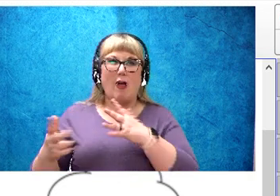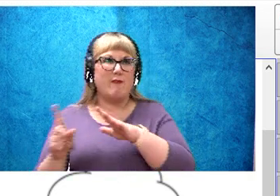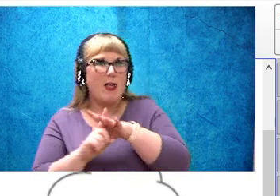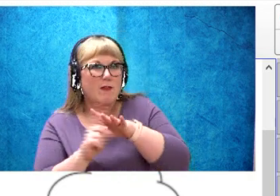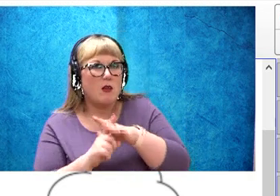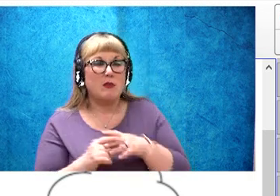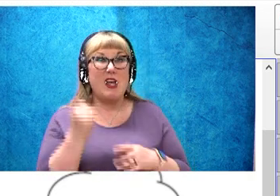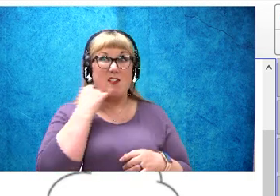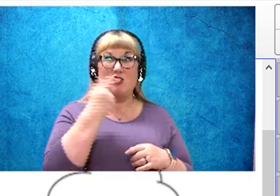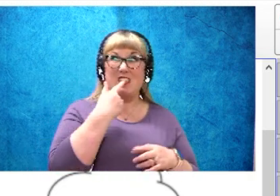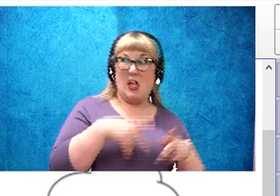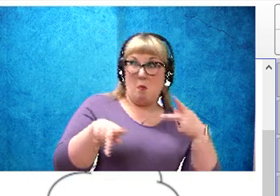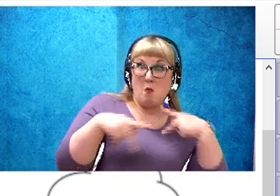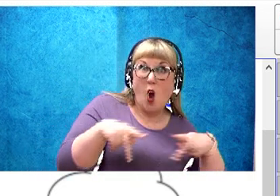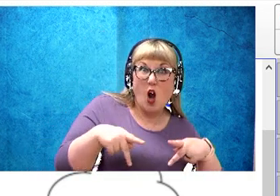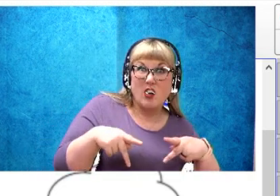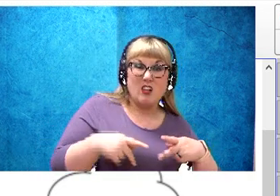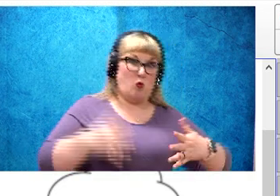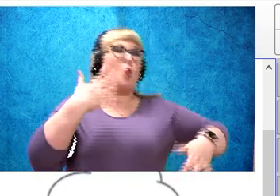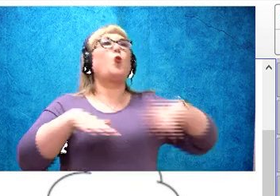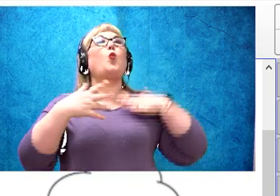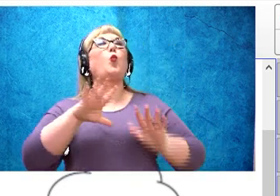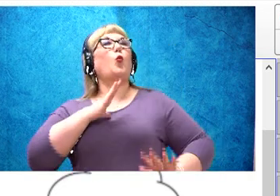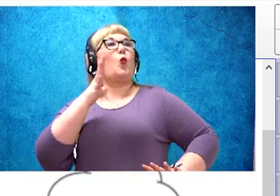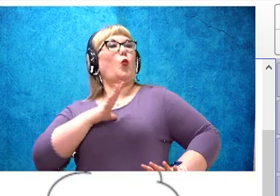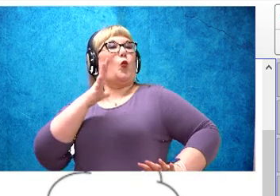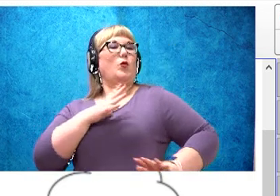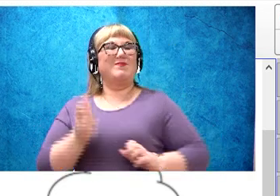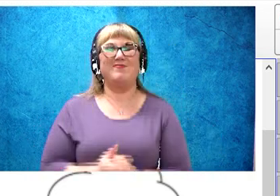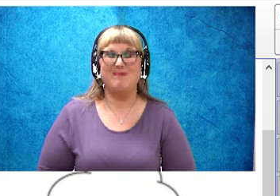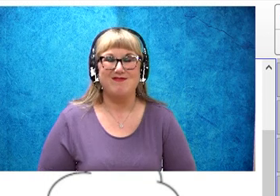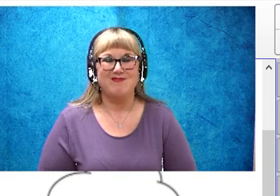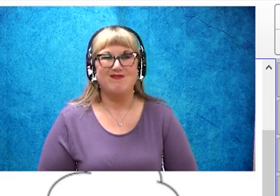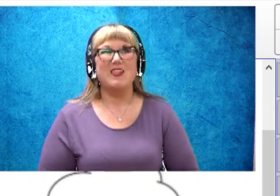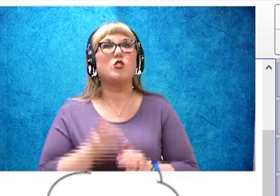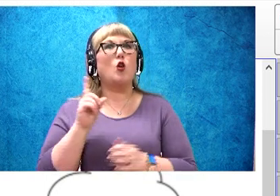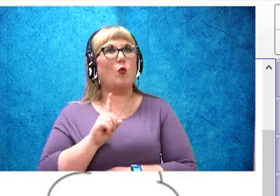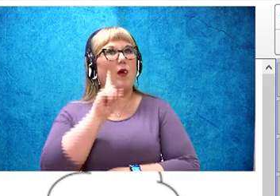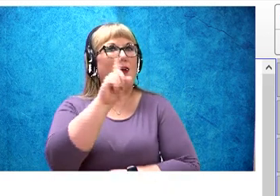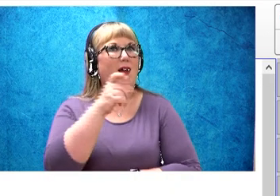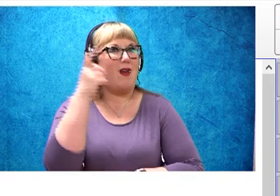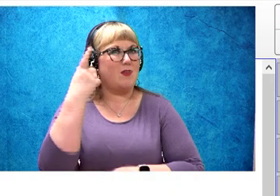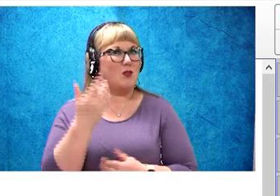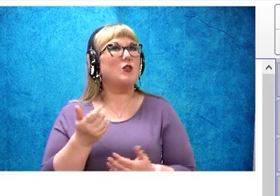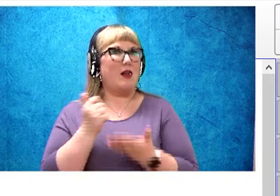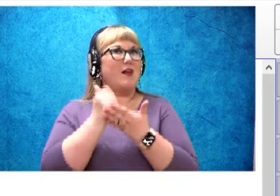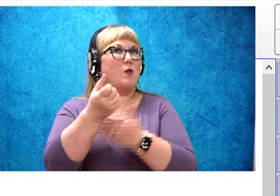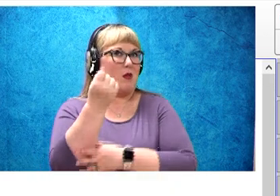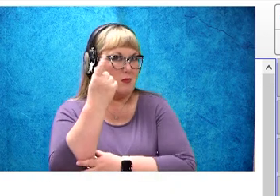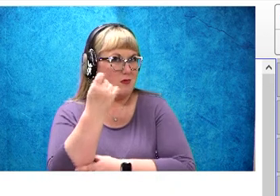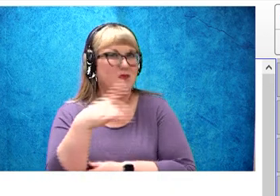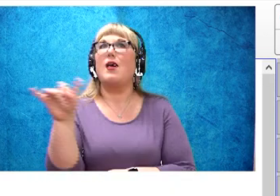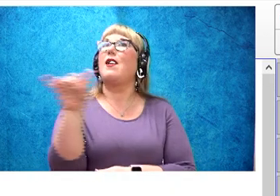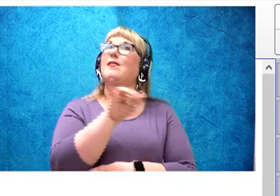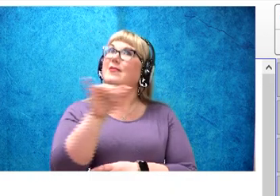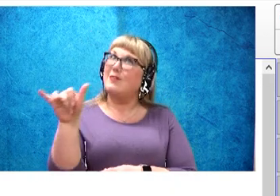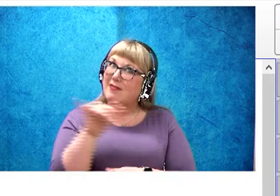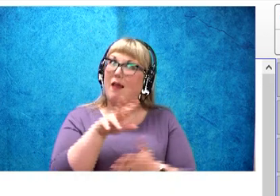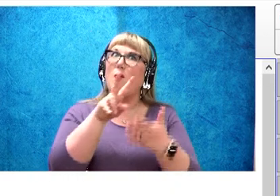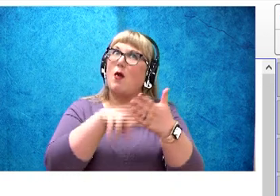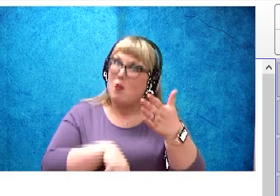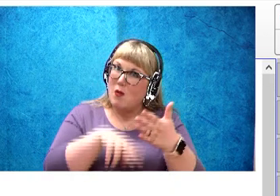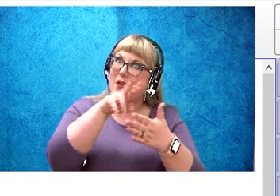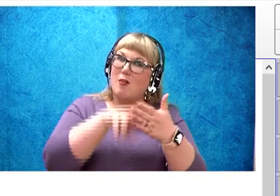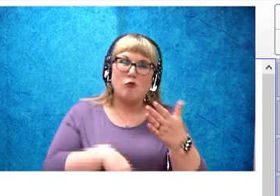on our best party clothes, so asking questions help us understand, well that works the same with reading boys and girls,